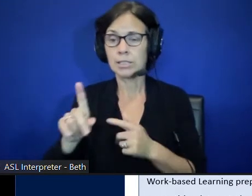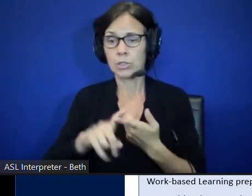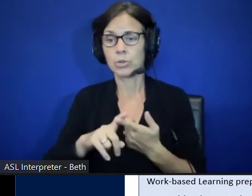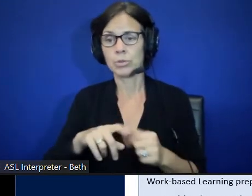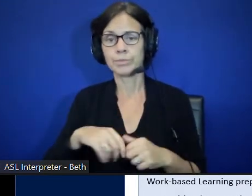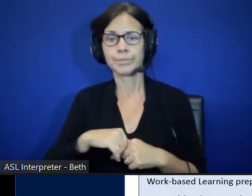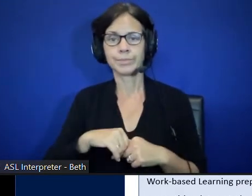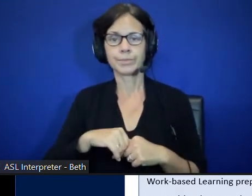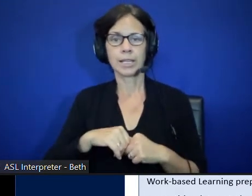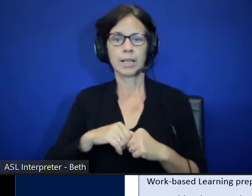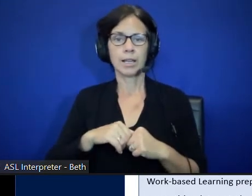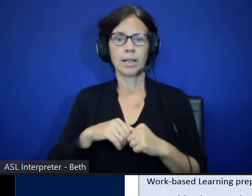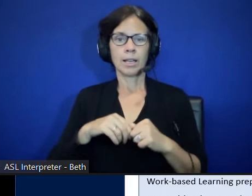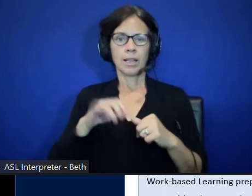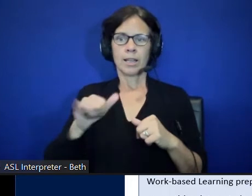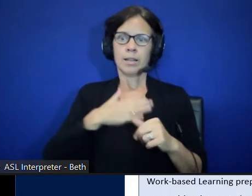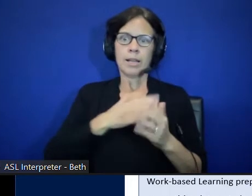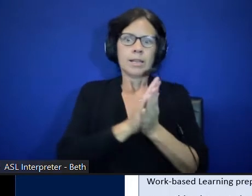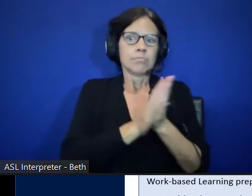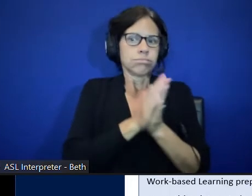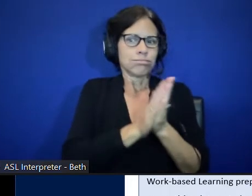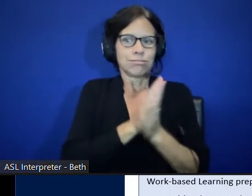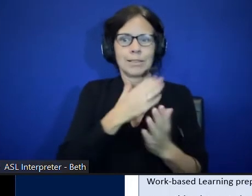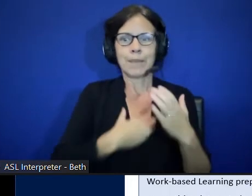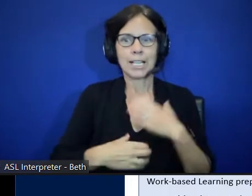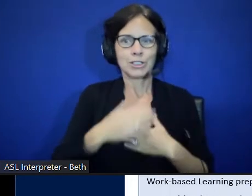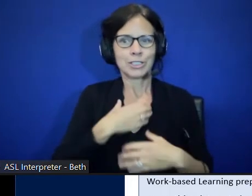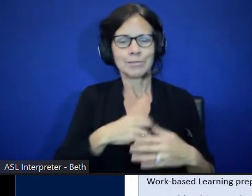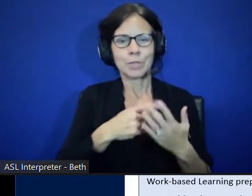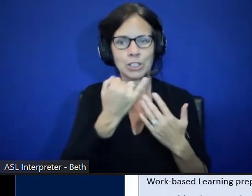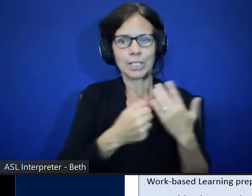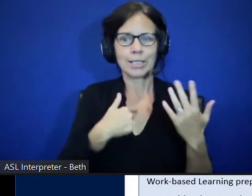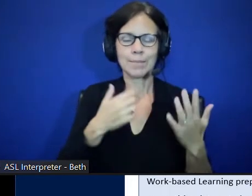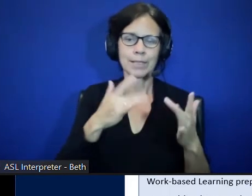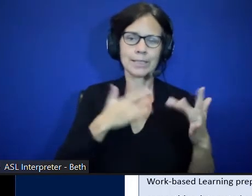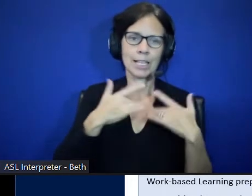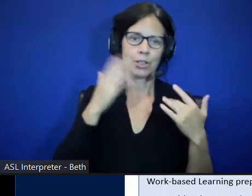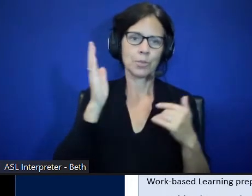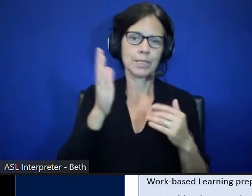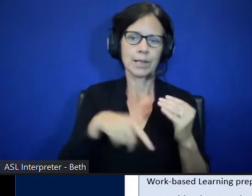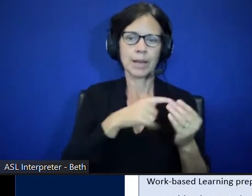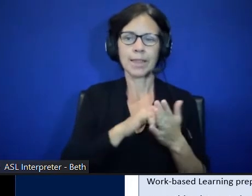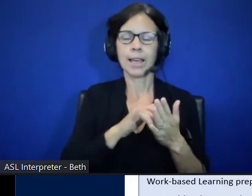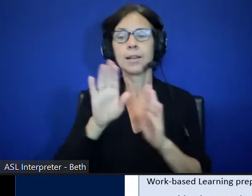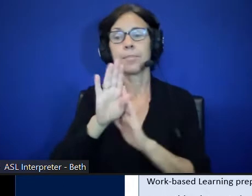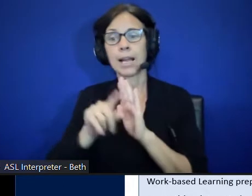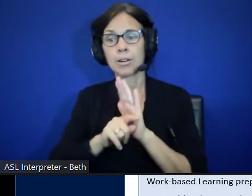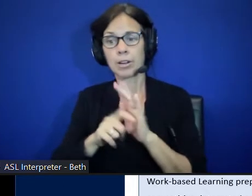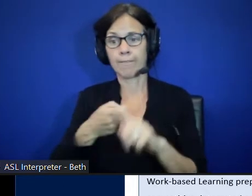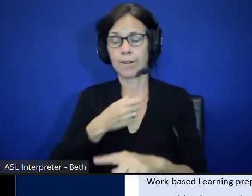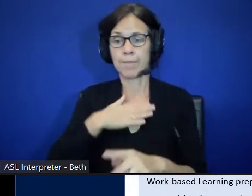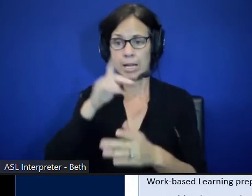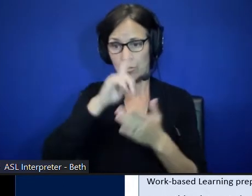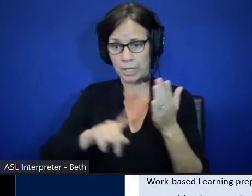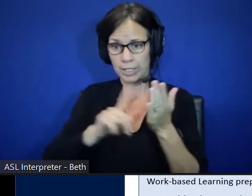So that's like my passion project, and was really excited to present on it. So the background from the research I did, I